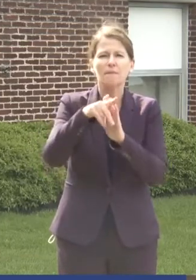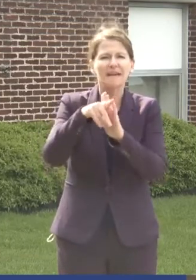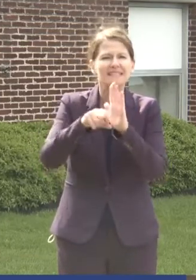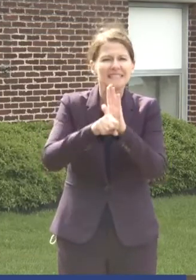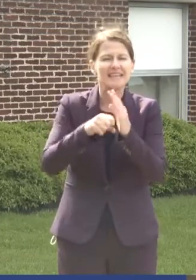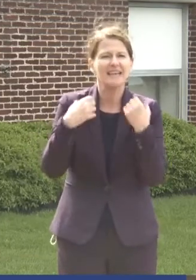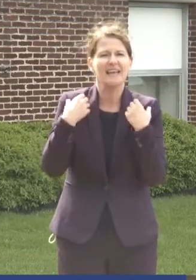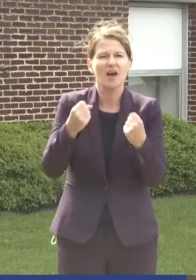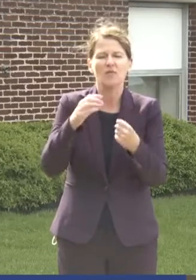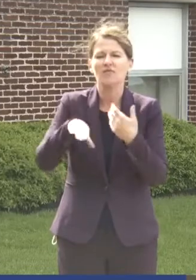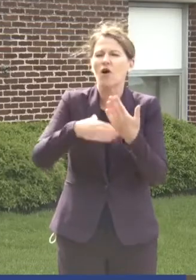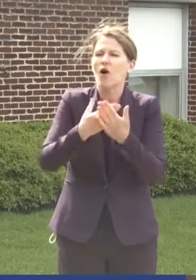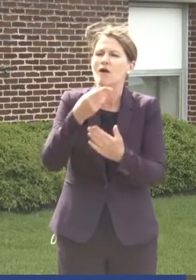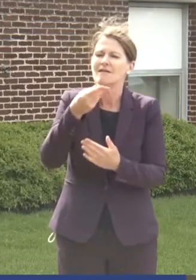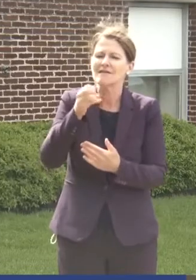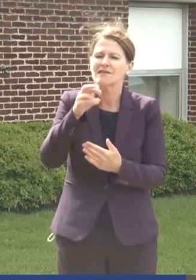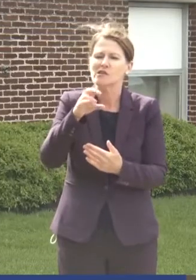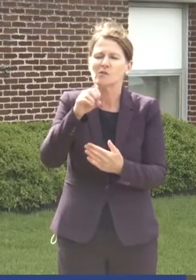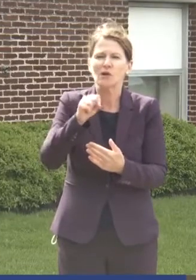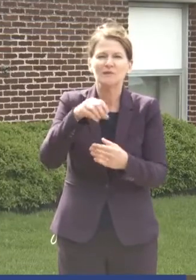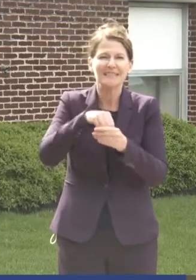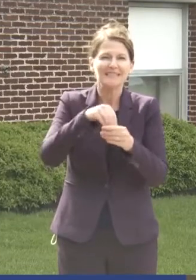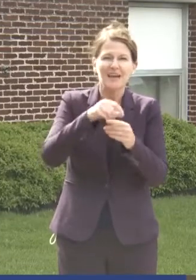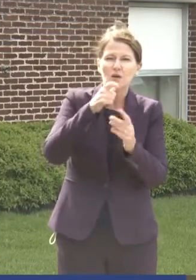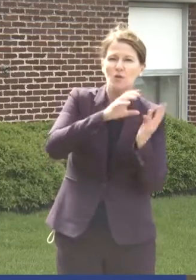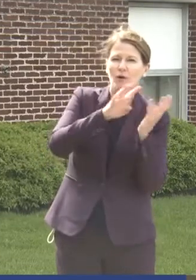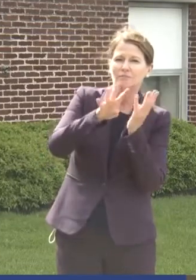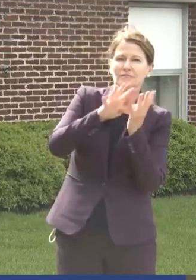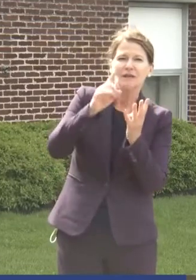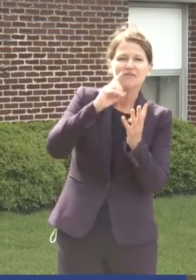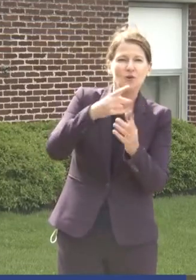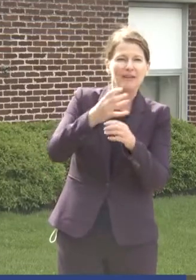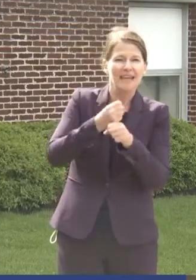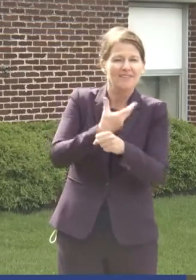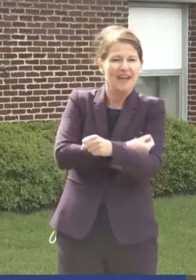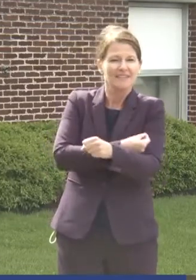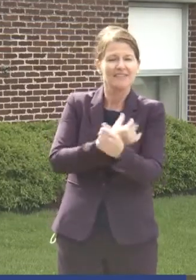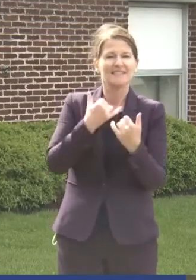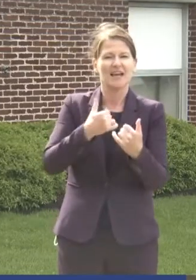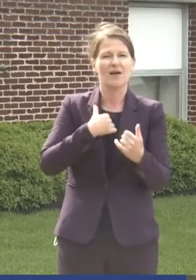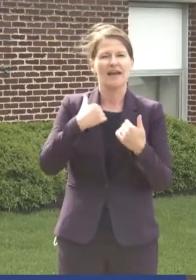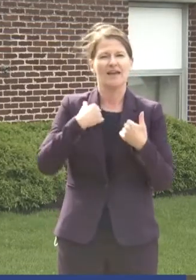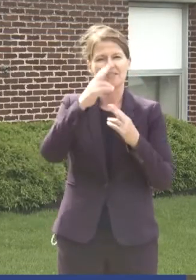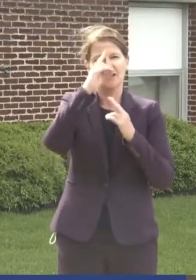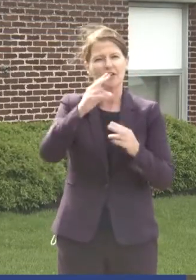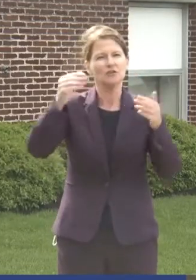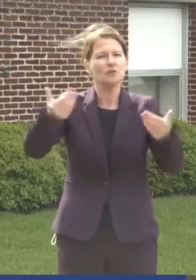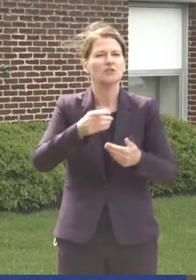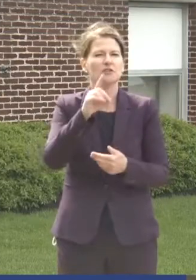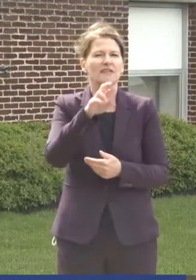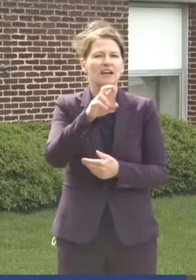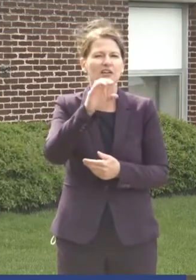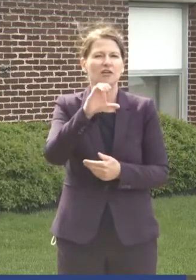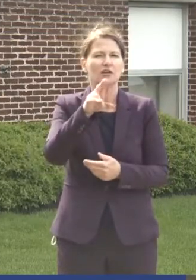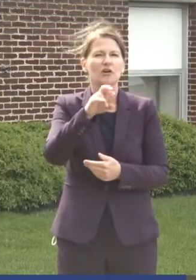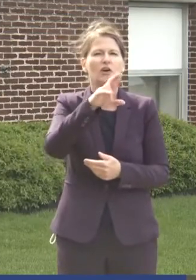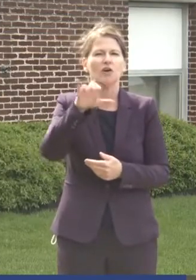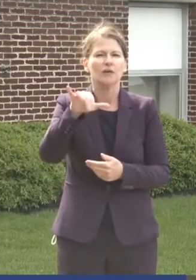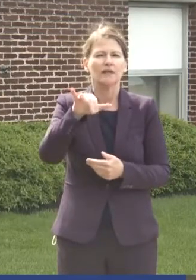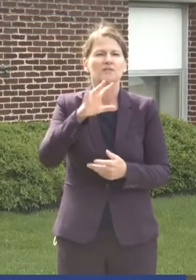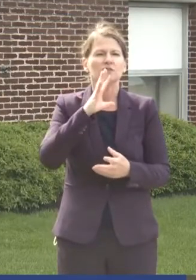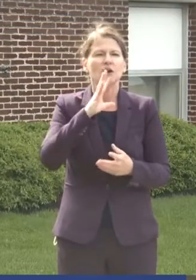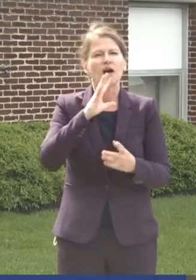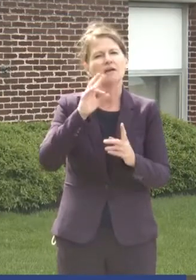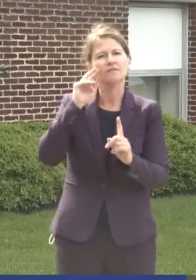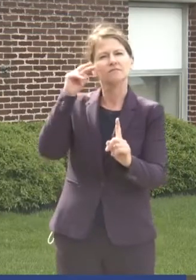State Health for all of the heroes inside that are getting vaccinated. And it's my privilege to now introduce Dr Curry to speak a bit more from Penn State. Thank